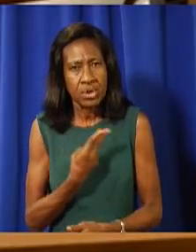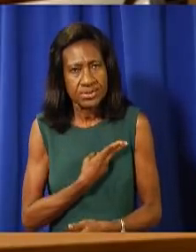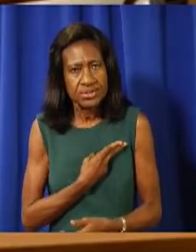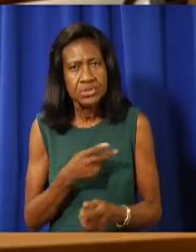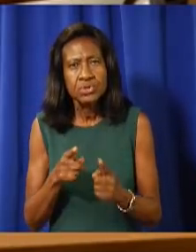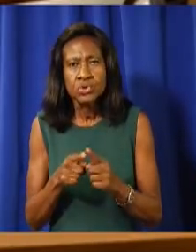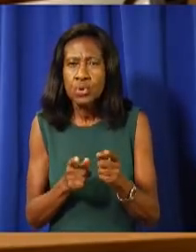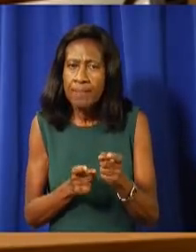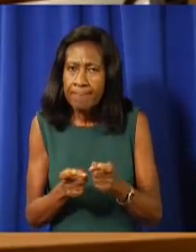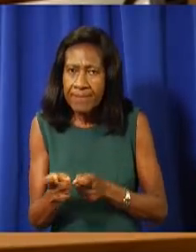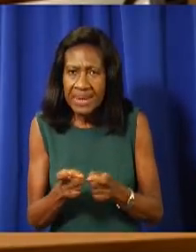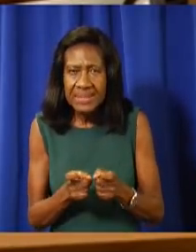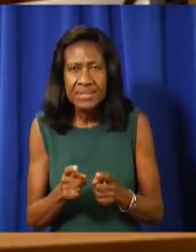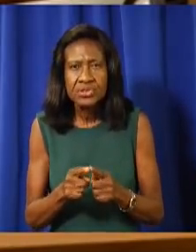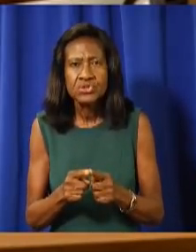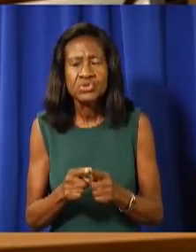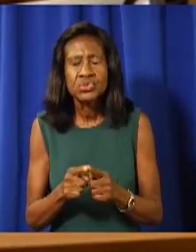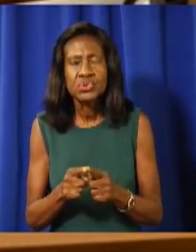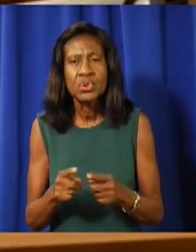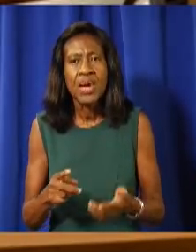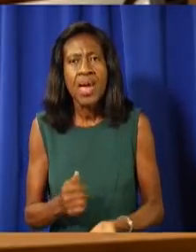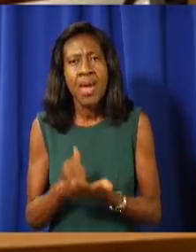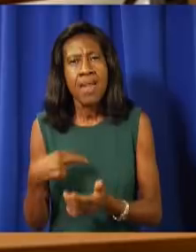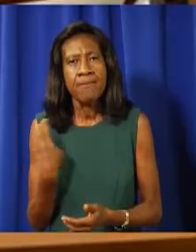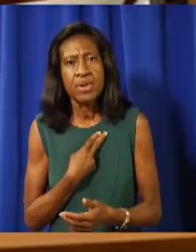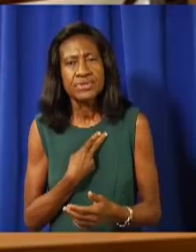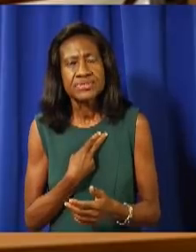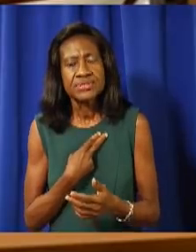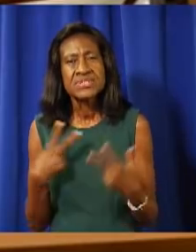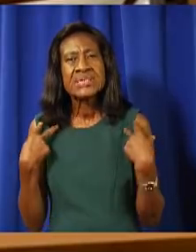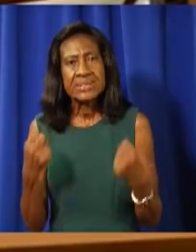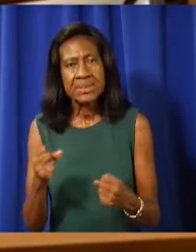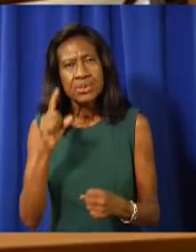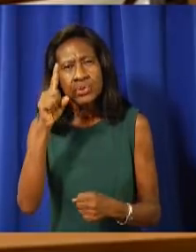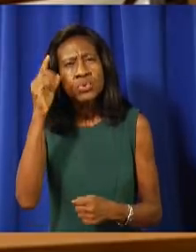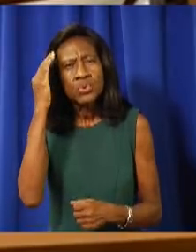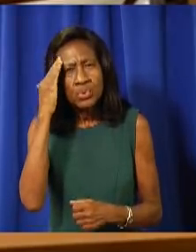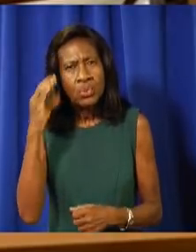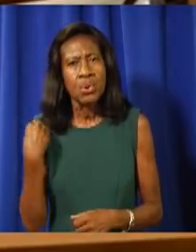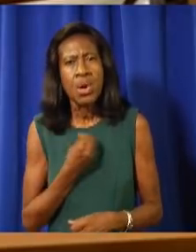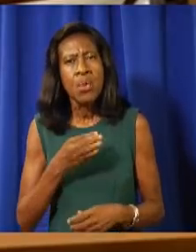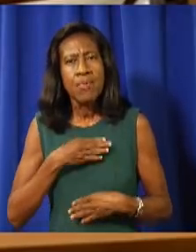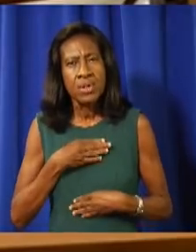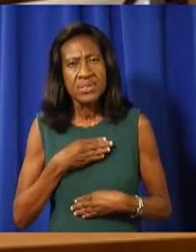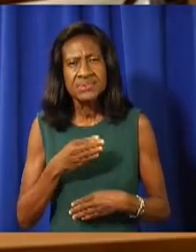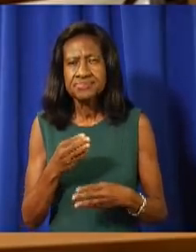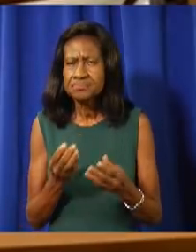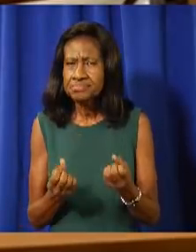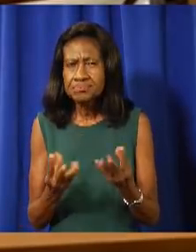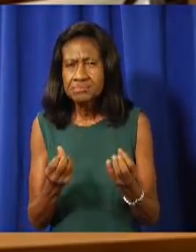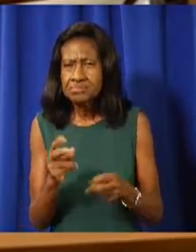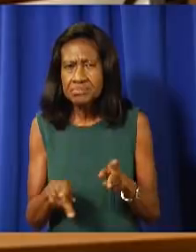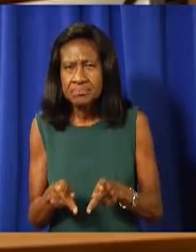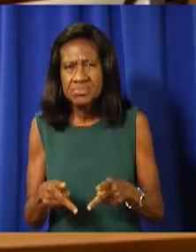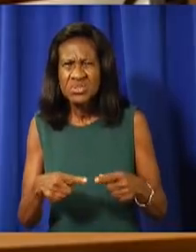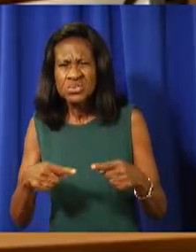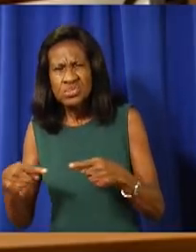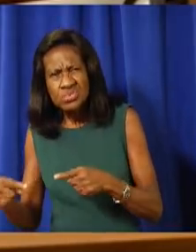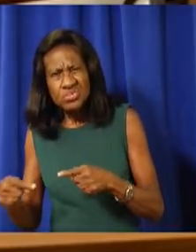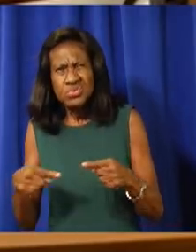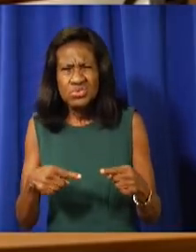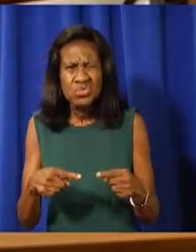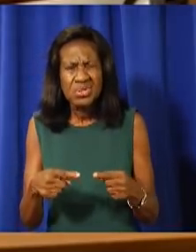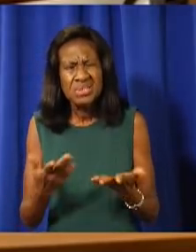to help us heal. You know our bodies. Many are struggling regarding the acceptance of this